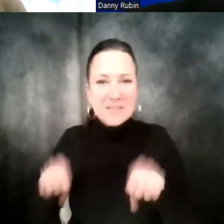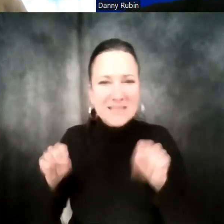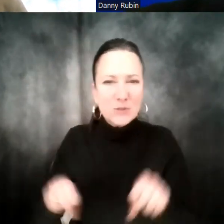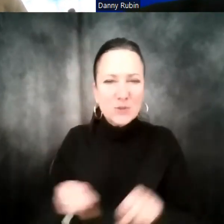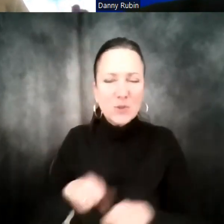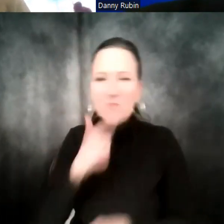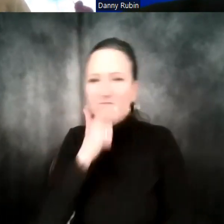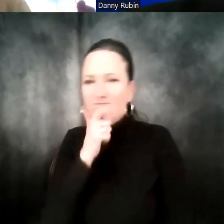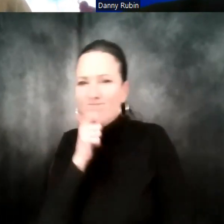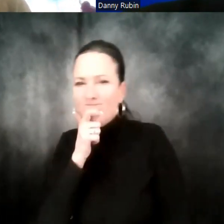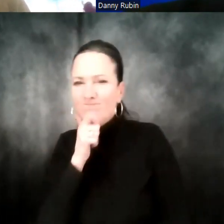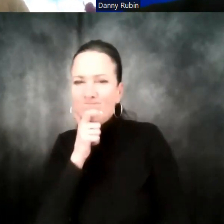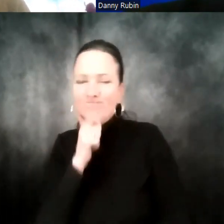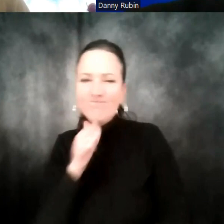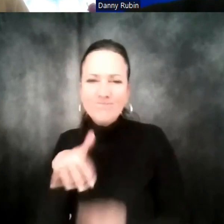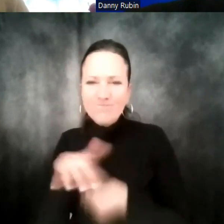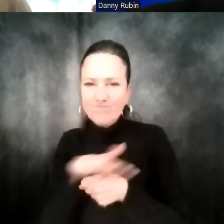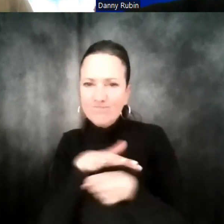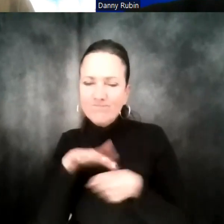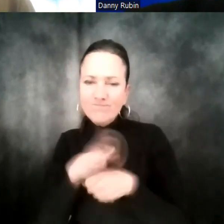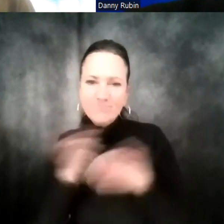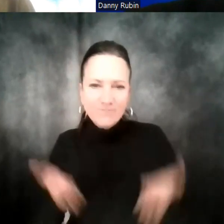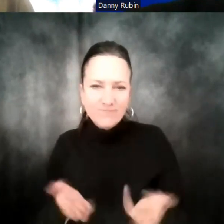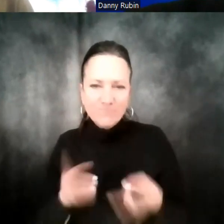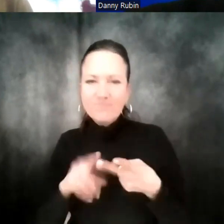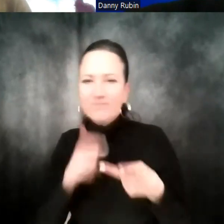based on if they're located in the U.S.